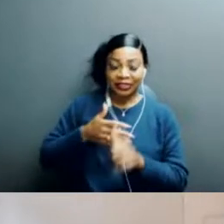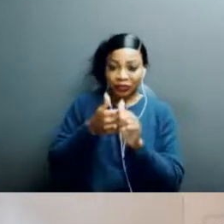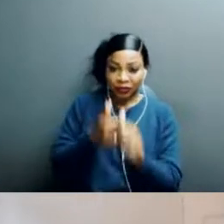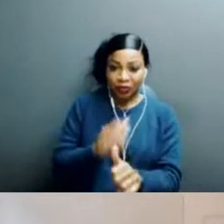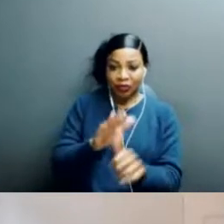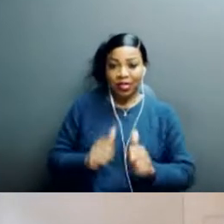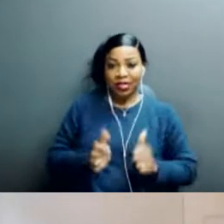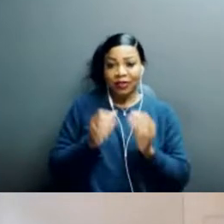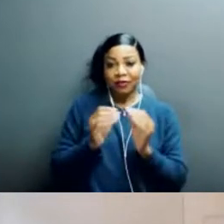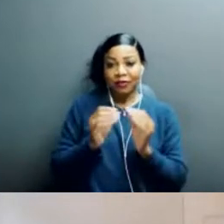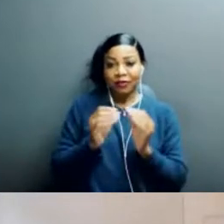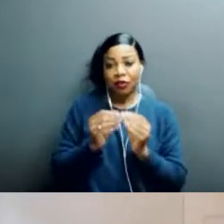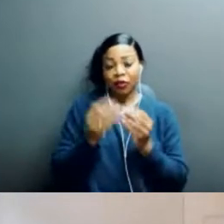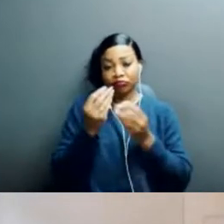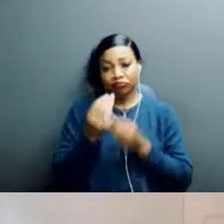Um,